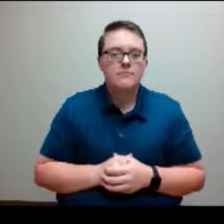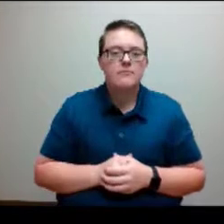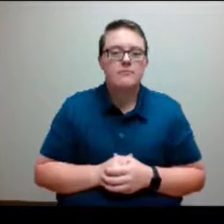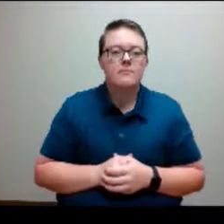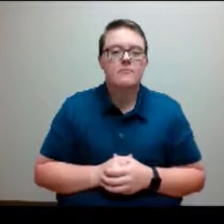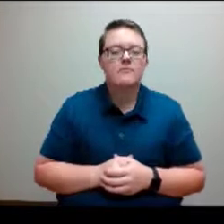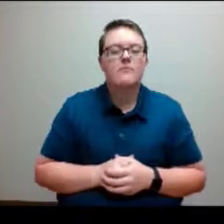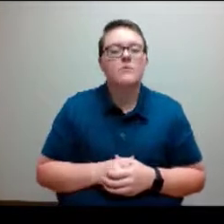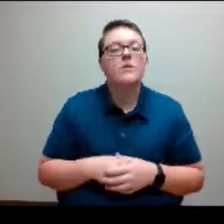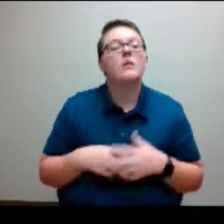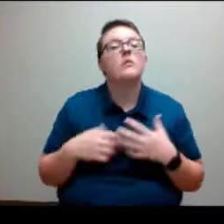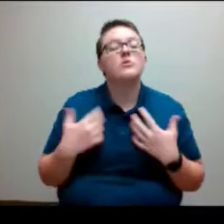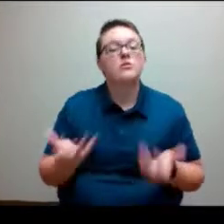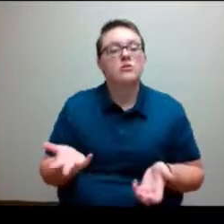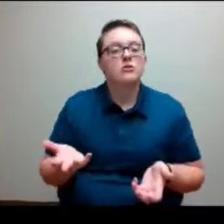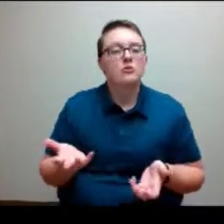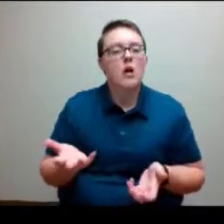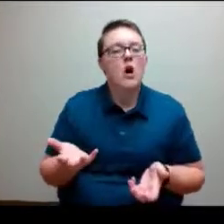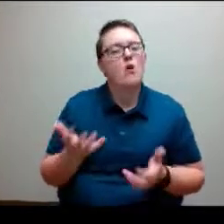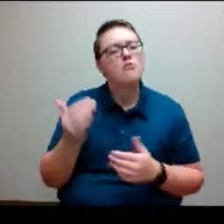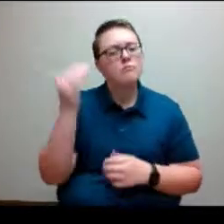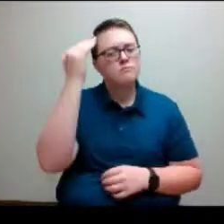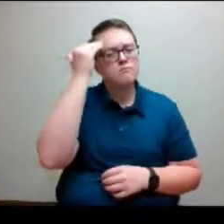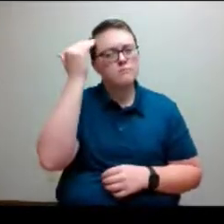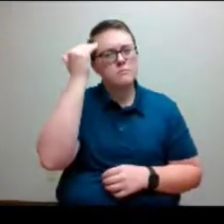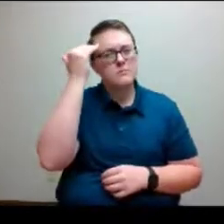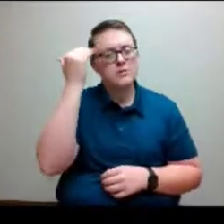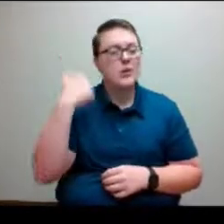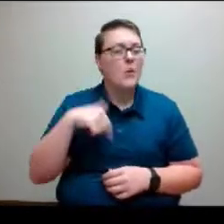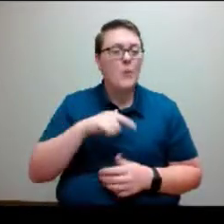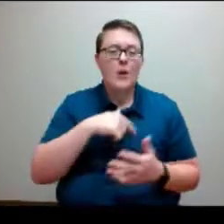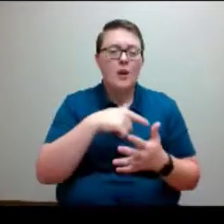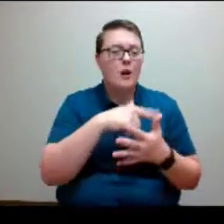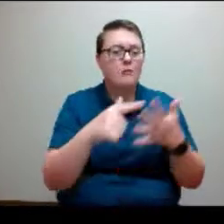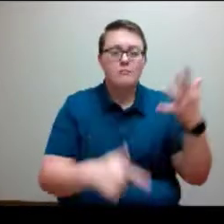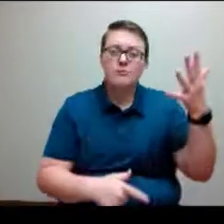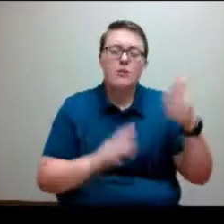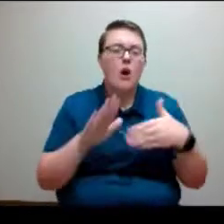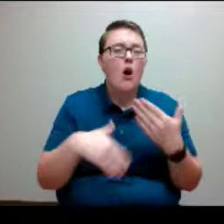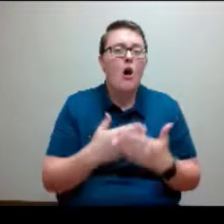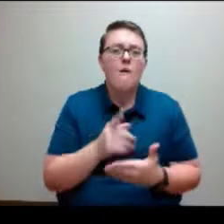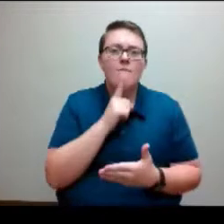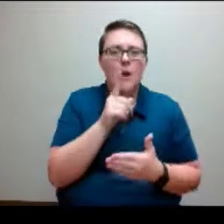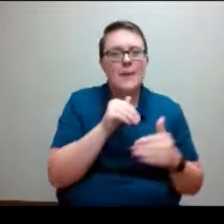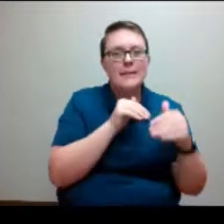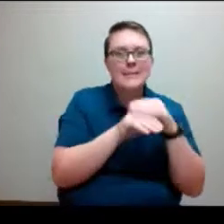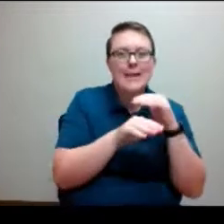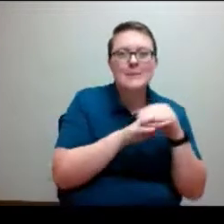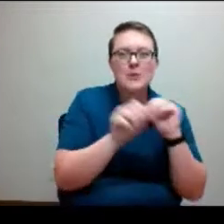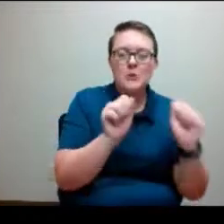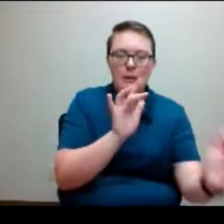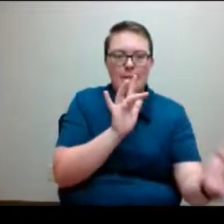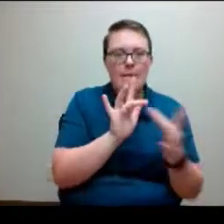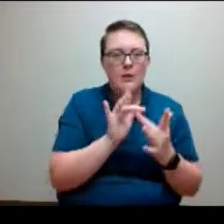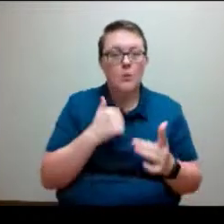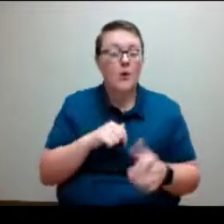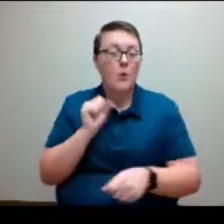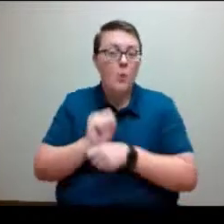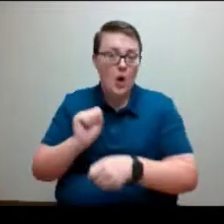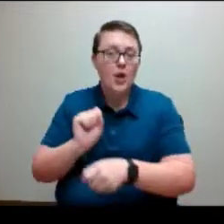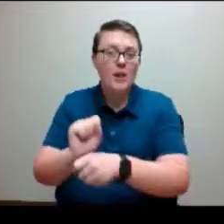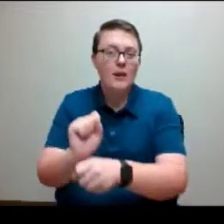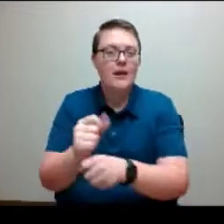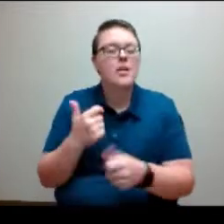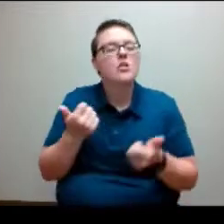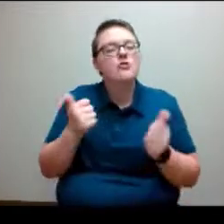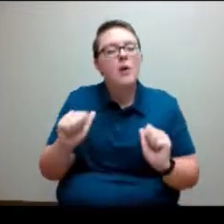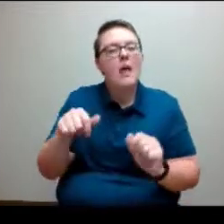And so just know that we are all very accessible. We're all working and we want to make sure that this semester is as best as it can be